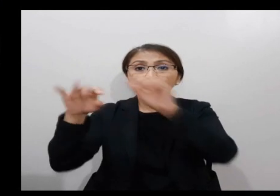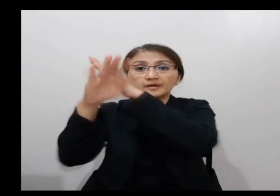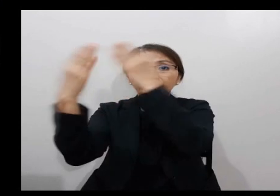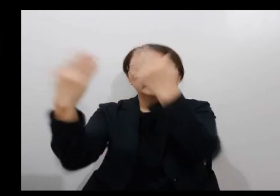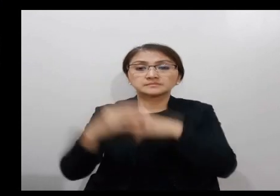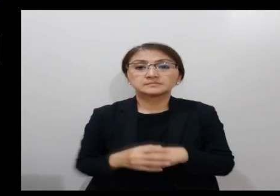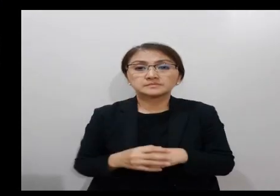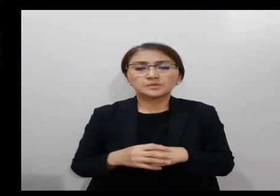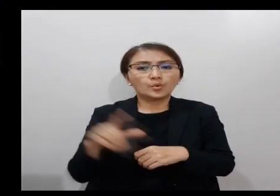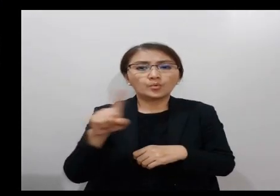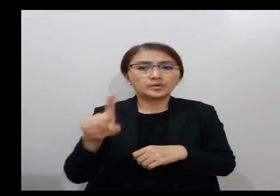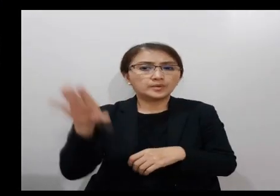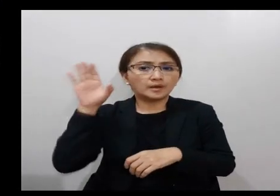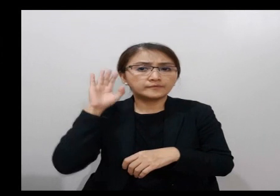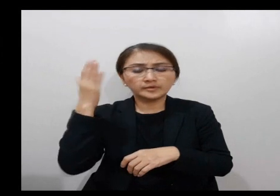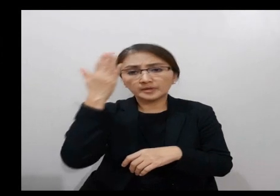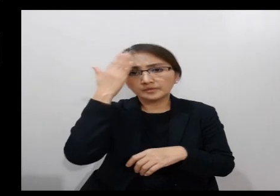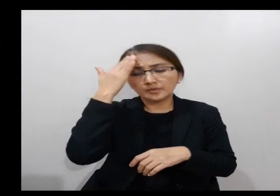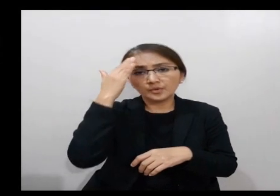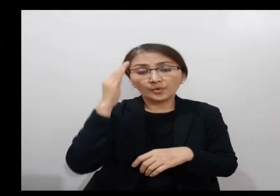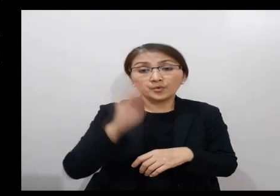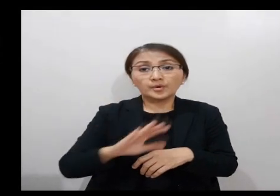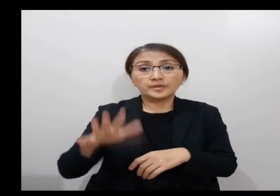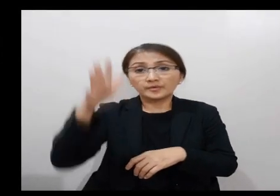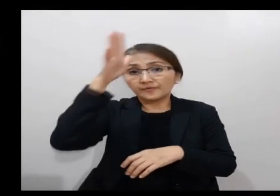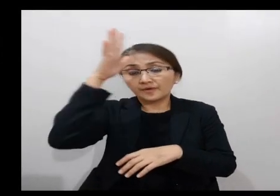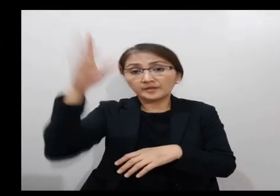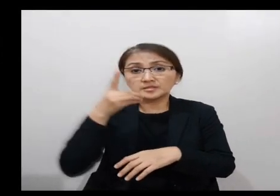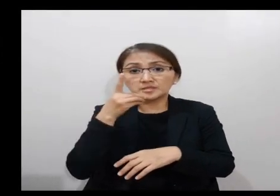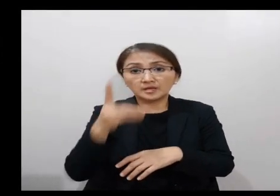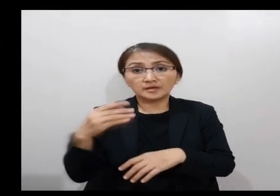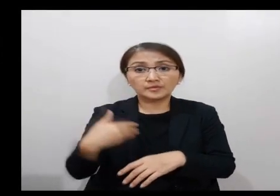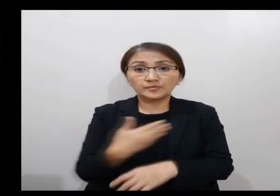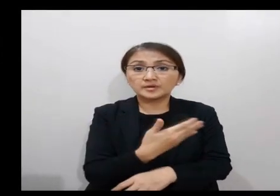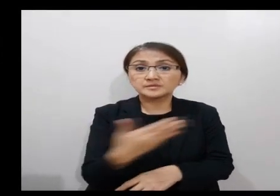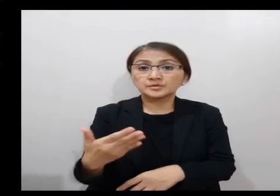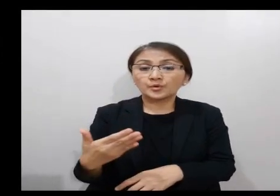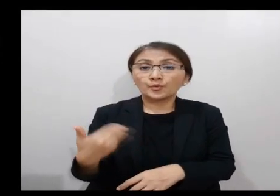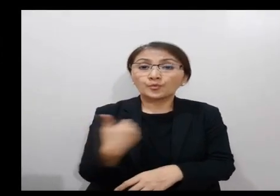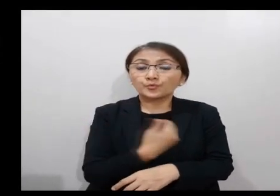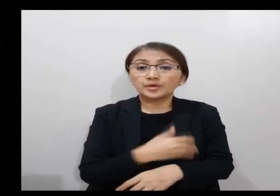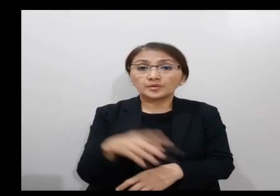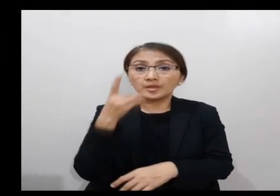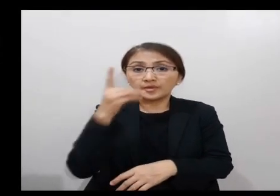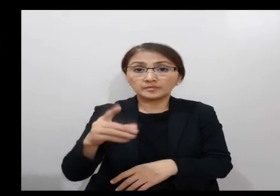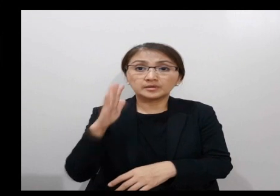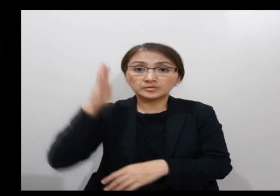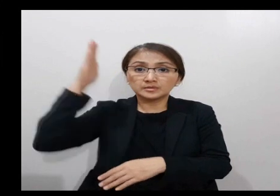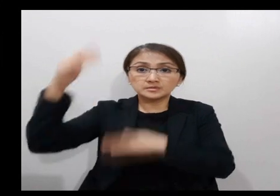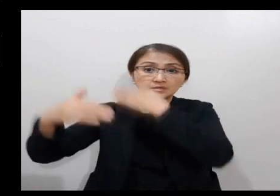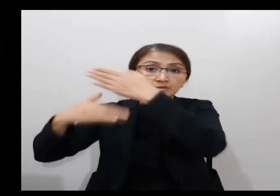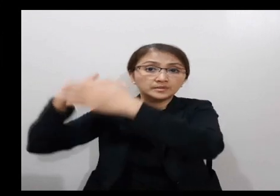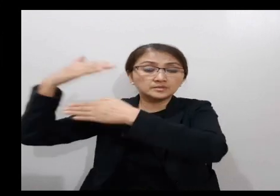What we have heard and know, and what our fathers have declared to us, we will declare to the generation